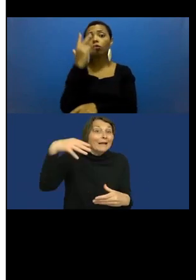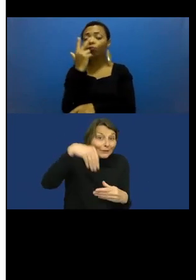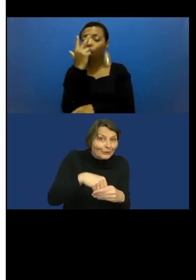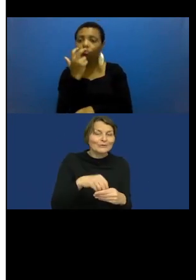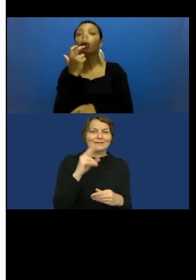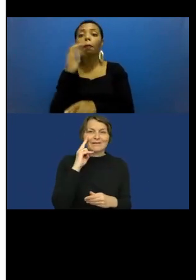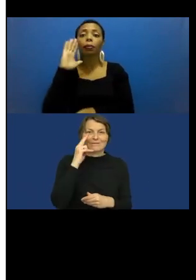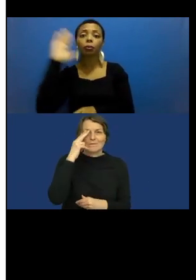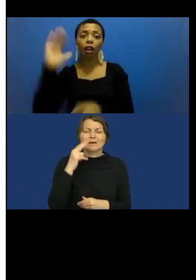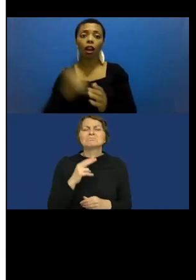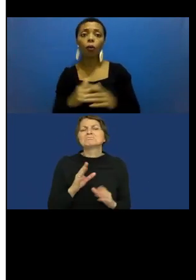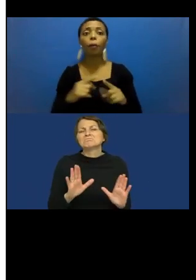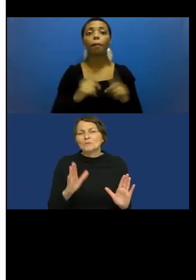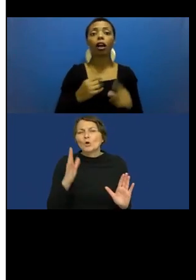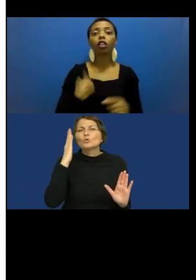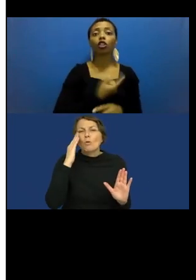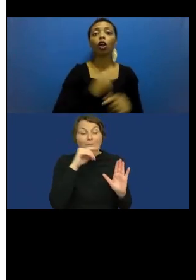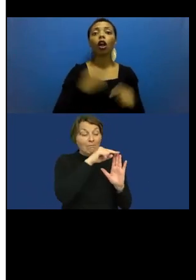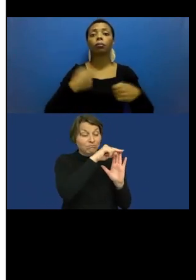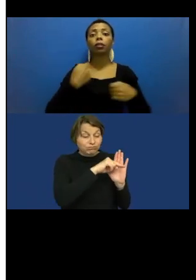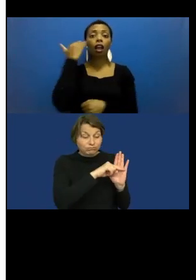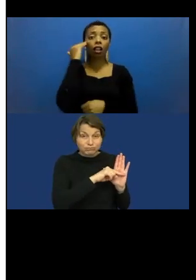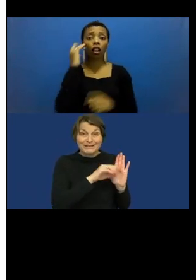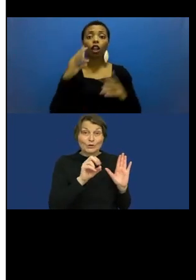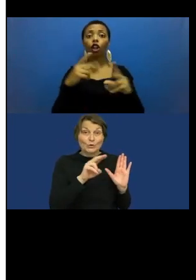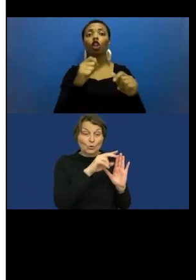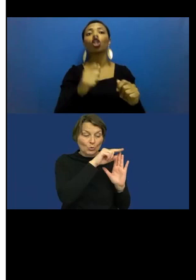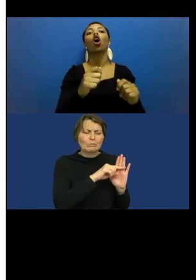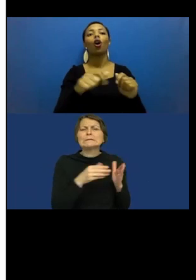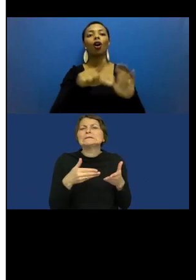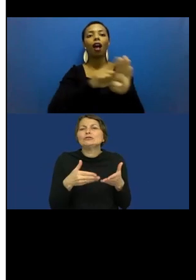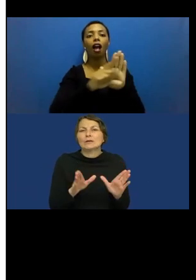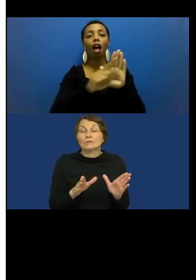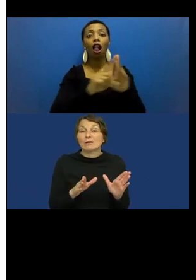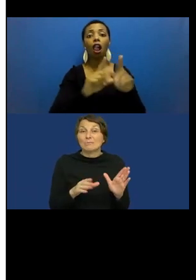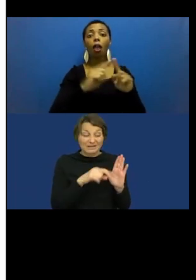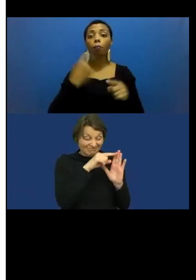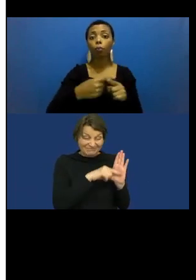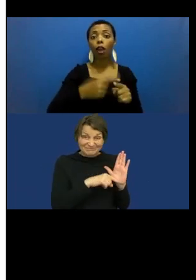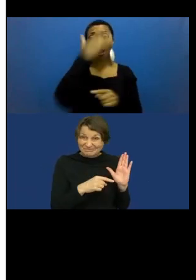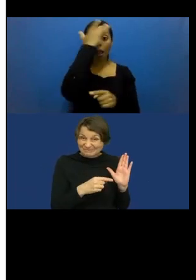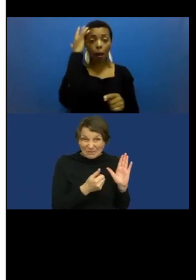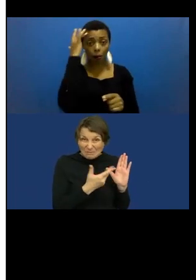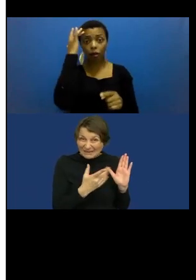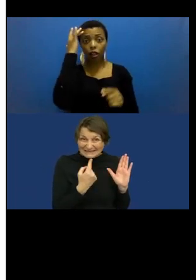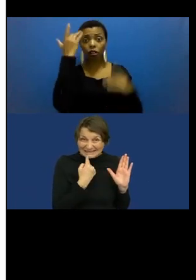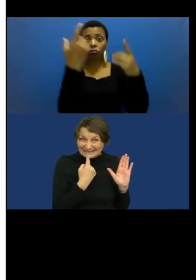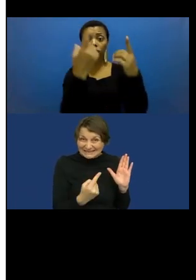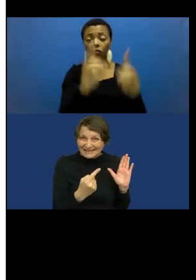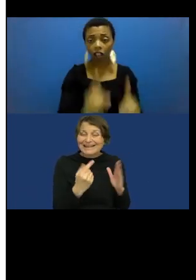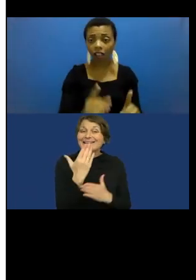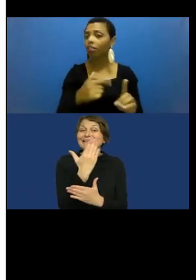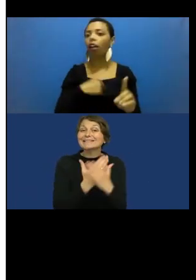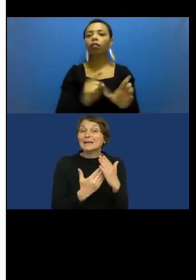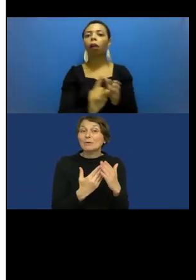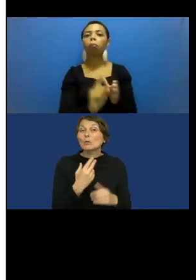these are general regulations. However, disabled people are mostly absent. There are two mentions of disabled people